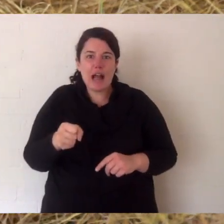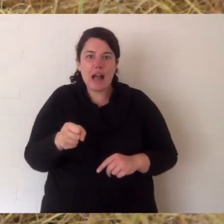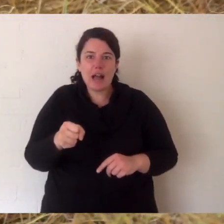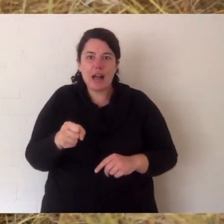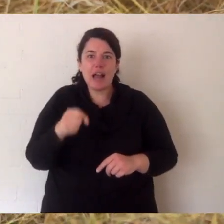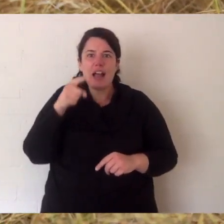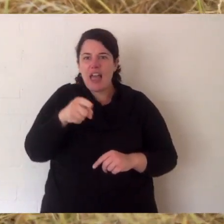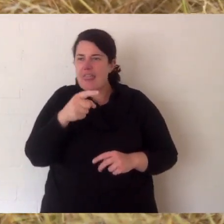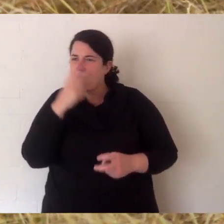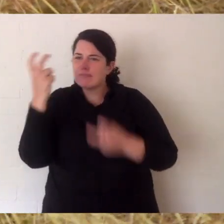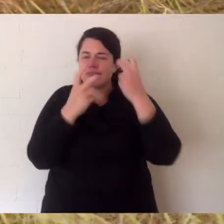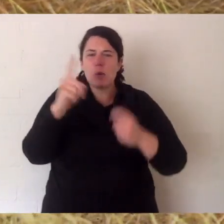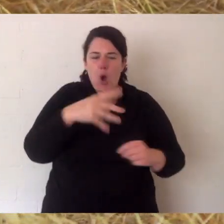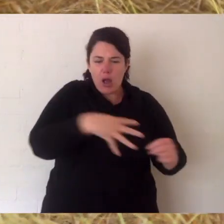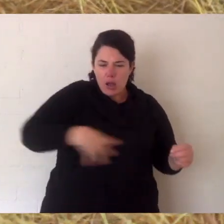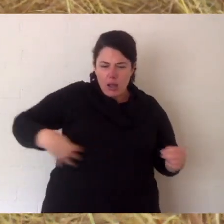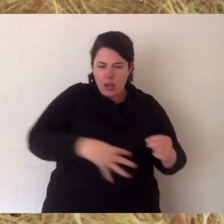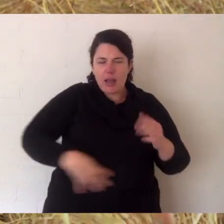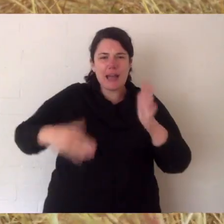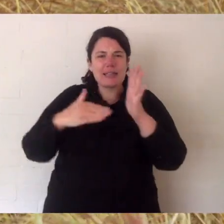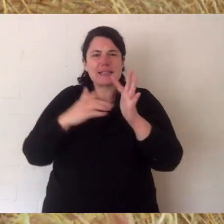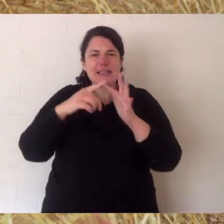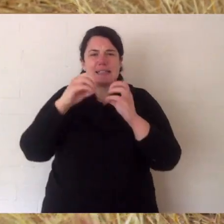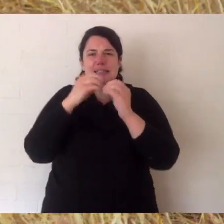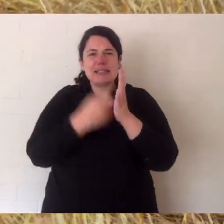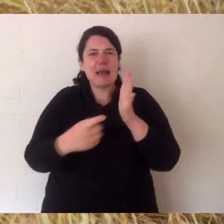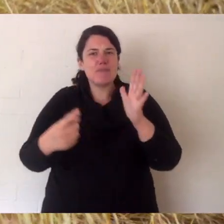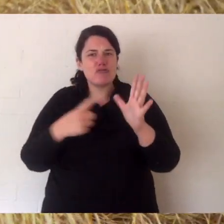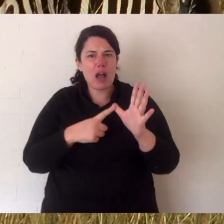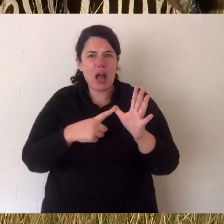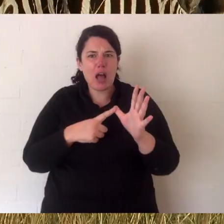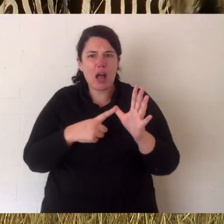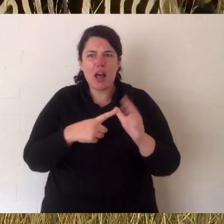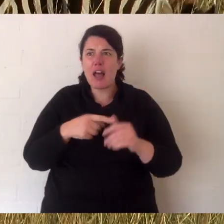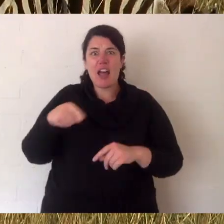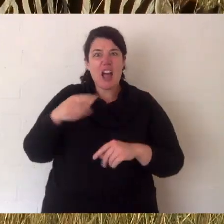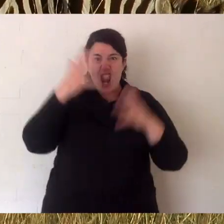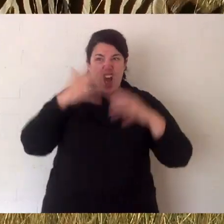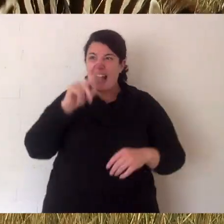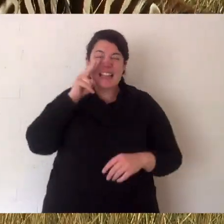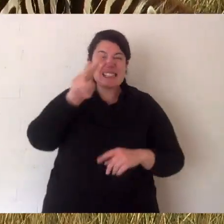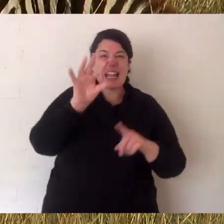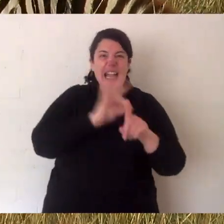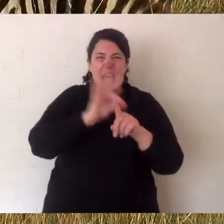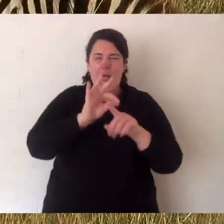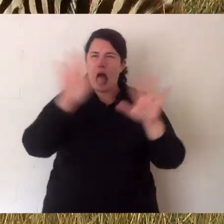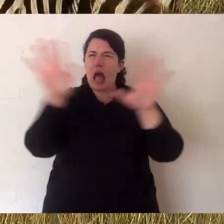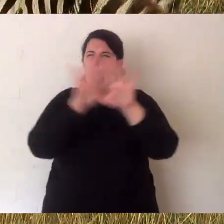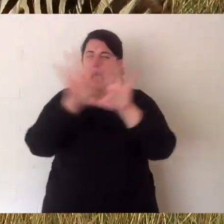in Africa are colourblind. They hunt zebras. Now when zebras are black and white